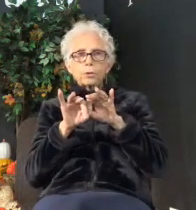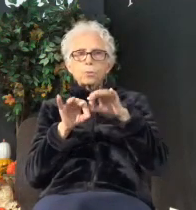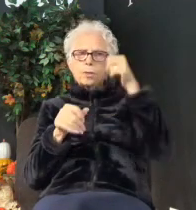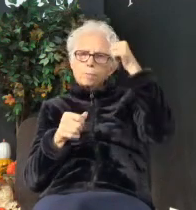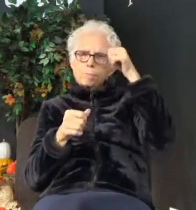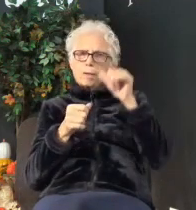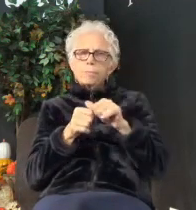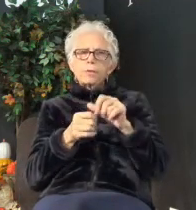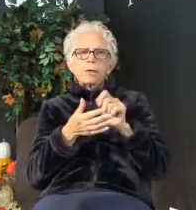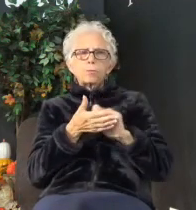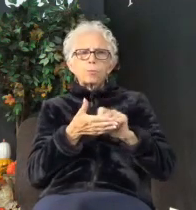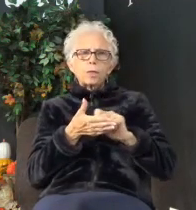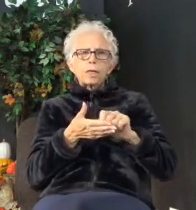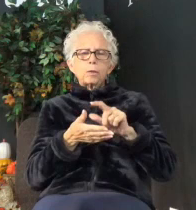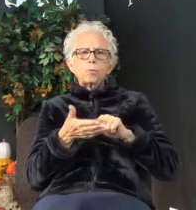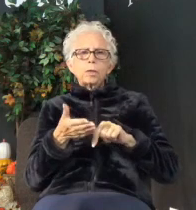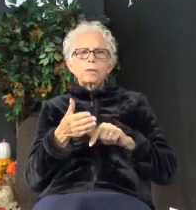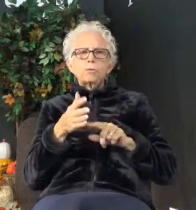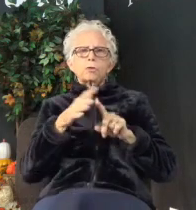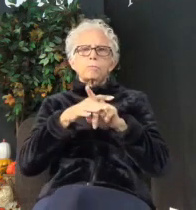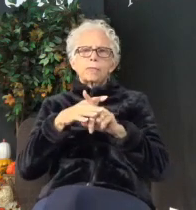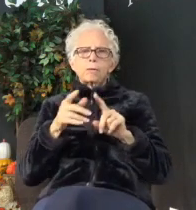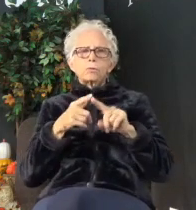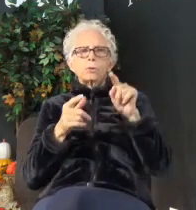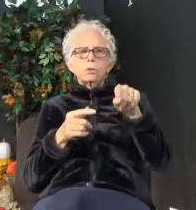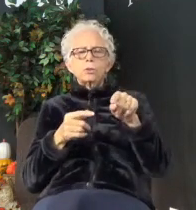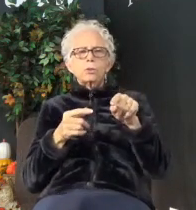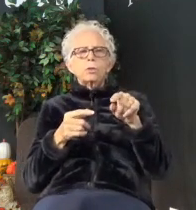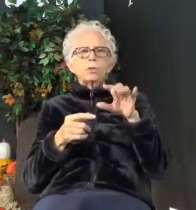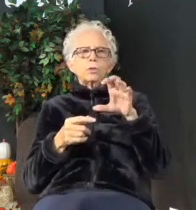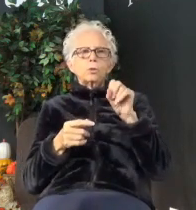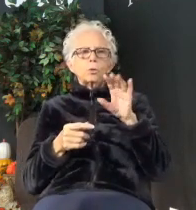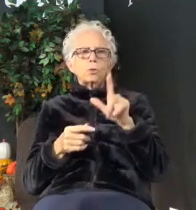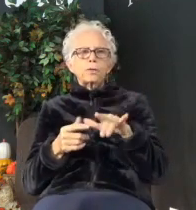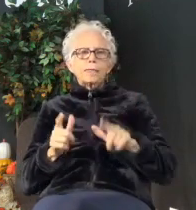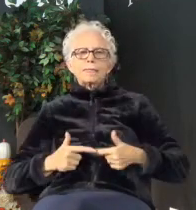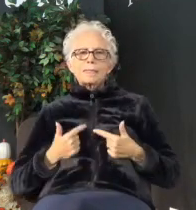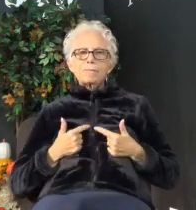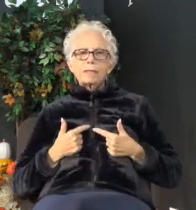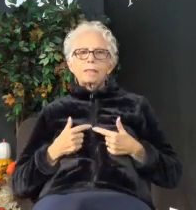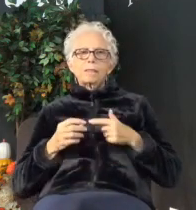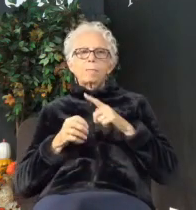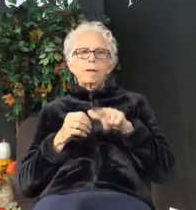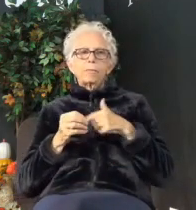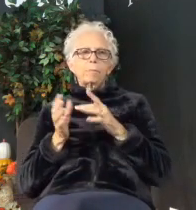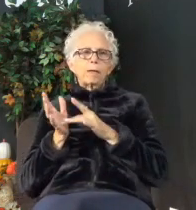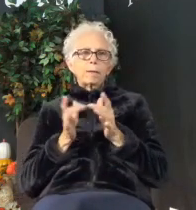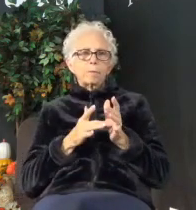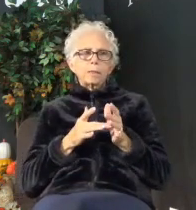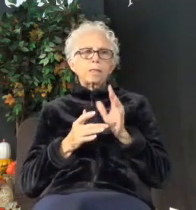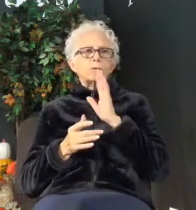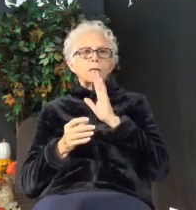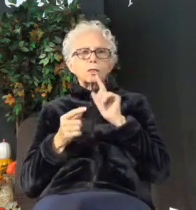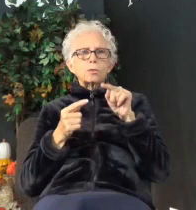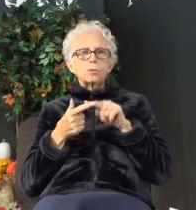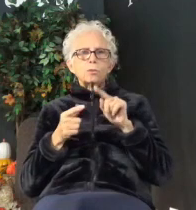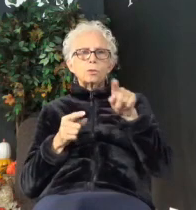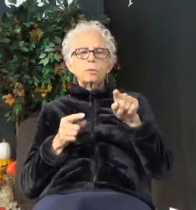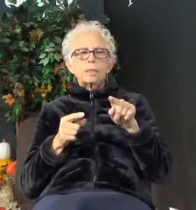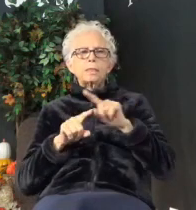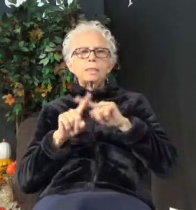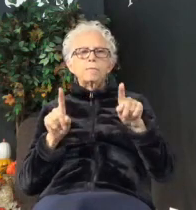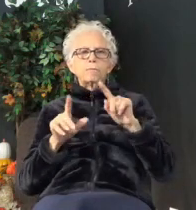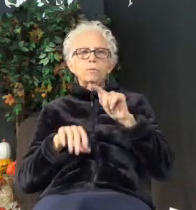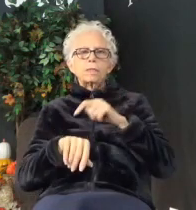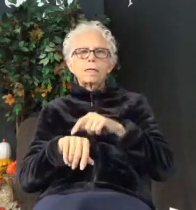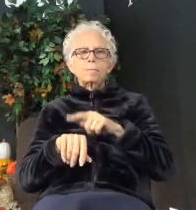down what jumps out to you. The cool thing about the Bible, it's living. It speaks to you at different seasons of your life just